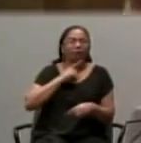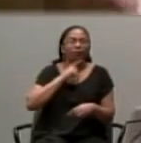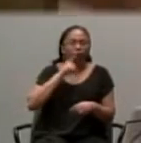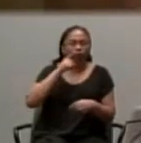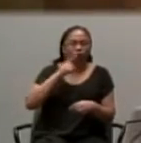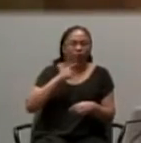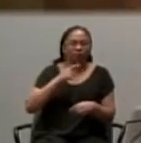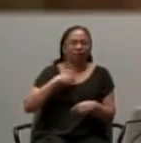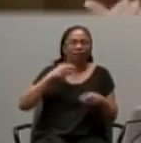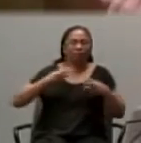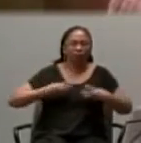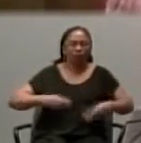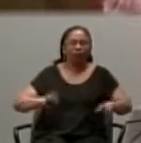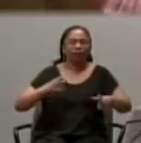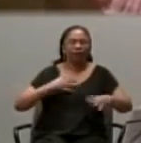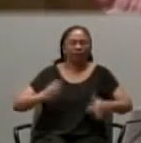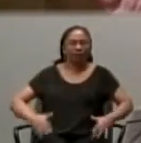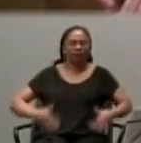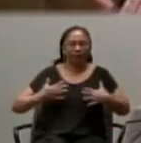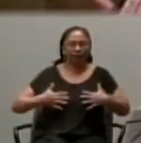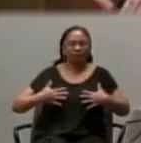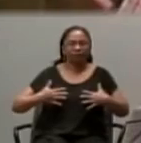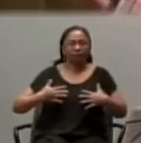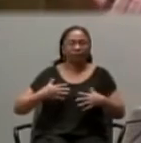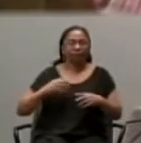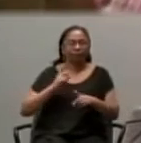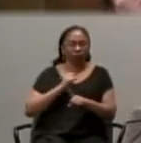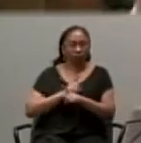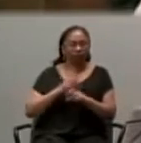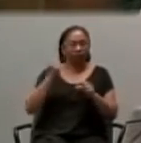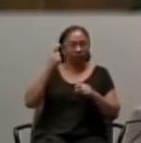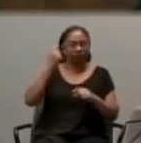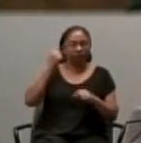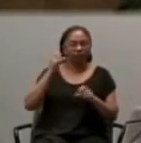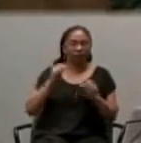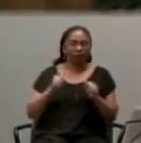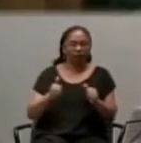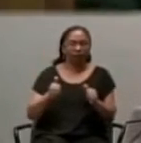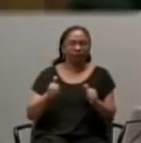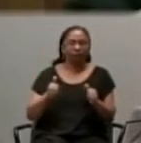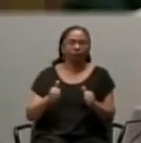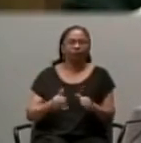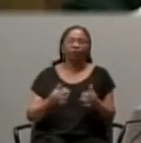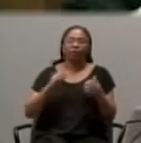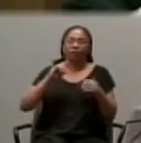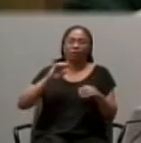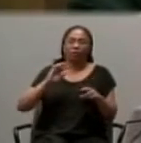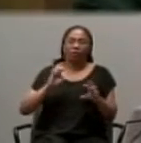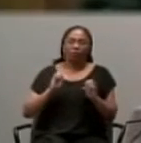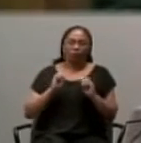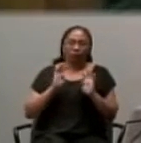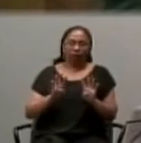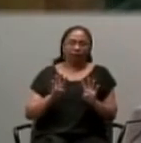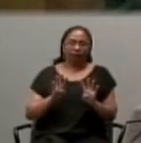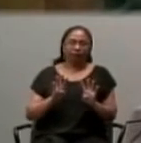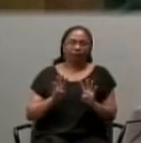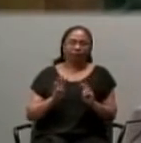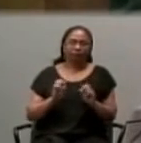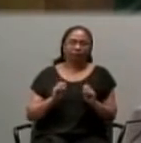and the life. Amen? Yeah. Okay. So, that is reflected in the first reading from Joshua.